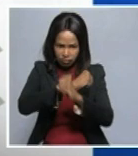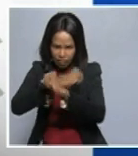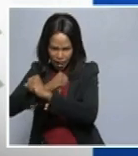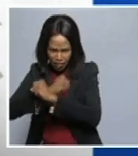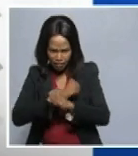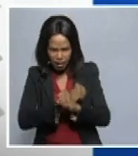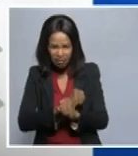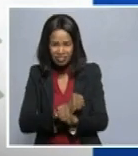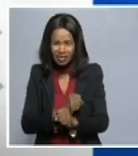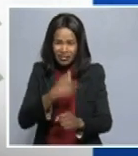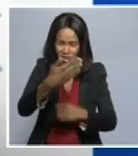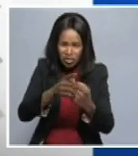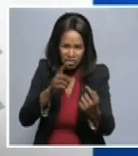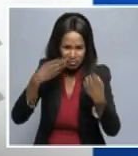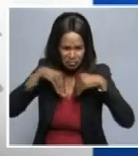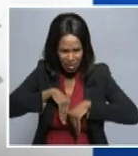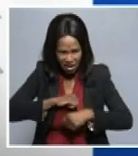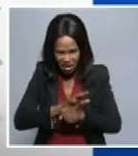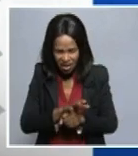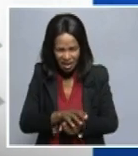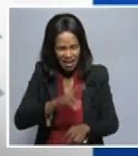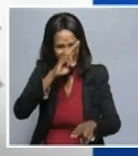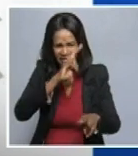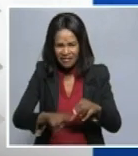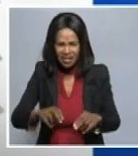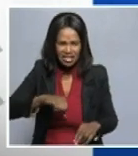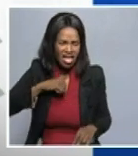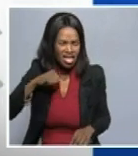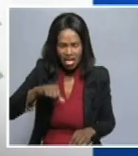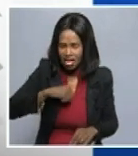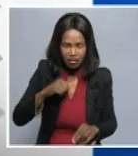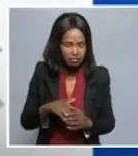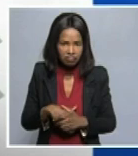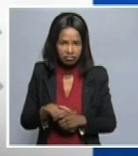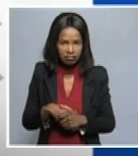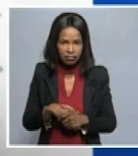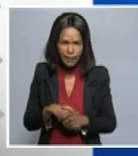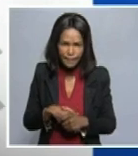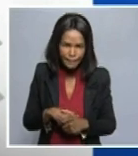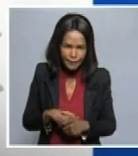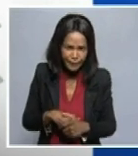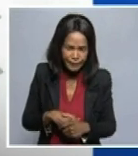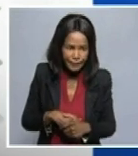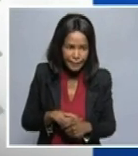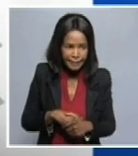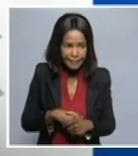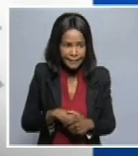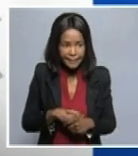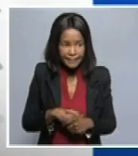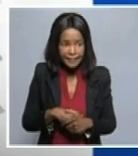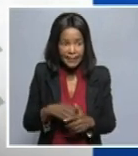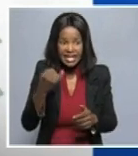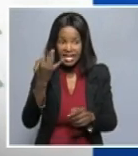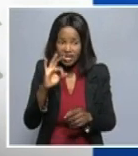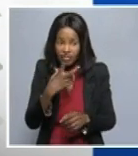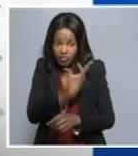you will not be pulled down because I believe if I had not taken this vaccination, by now I would be lying